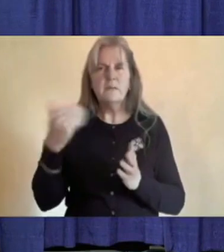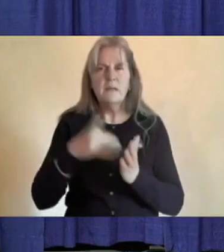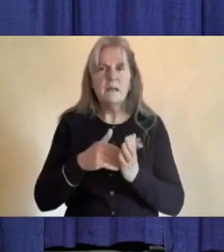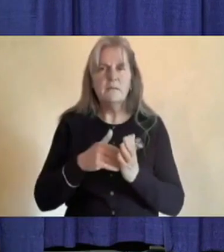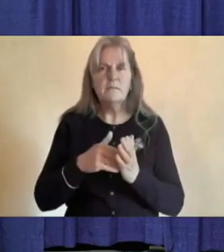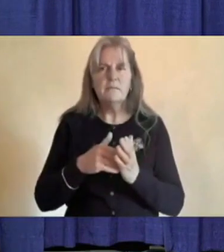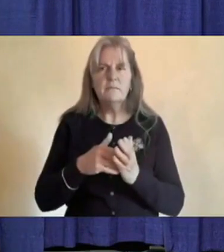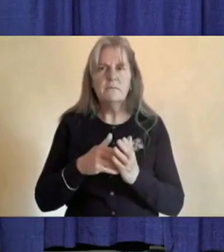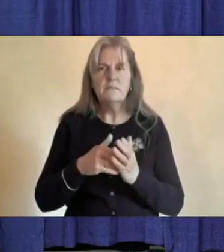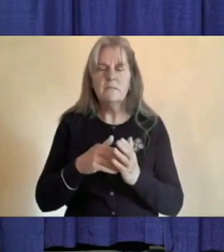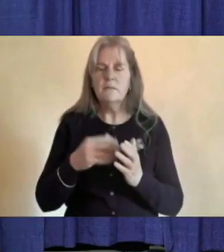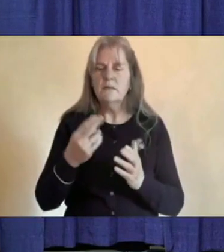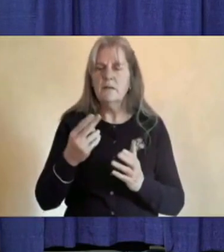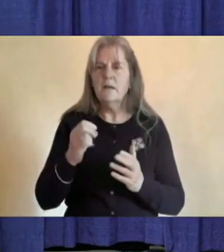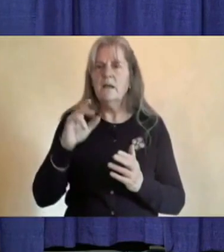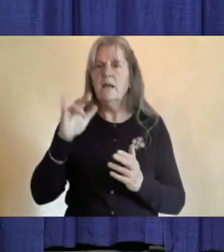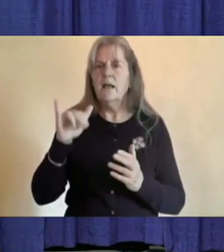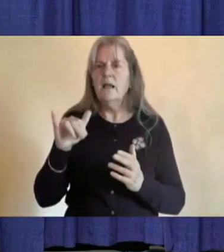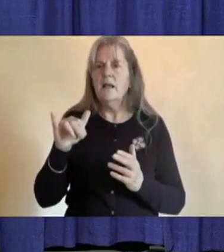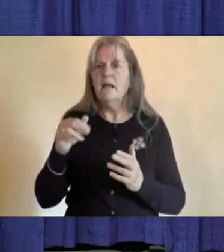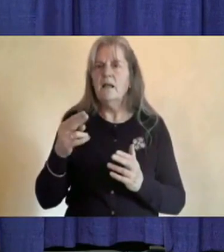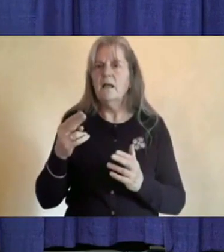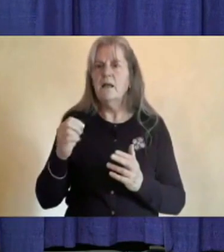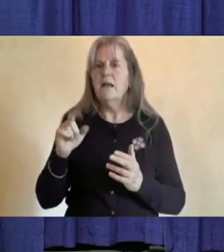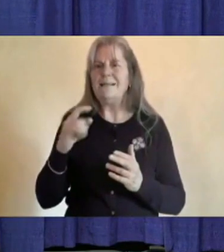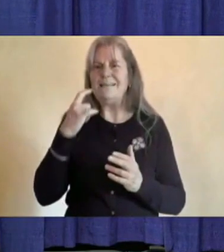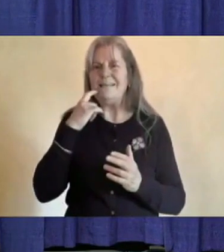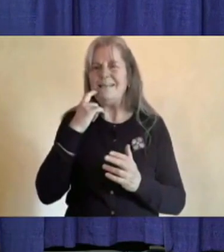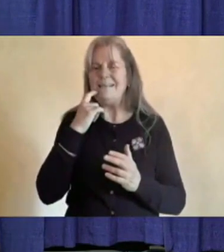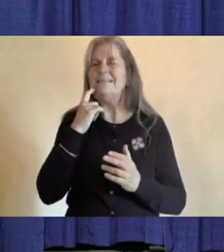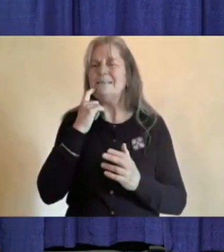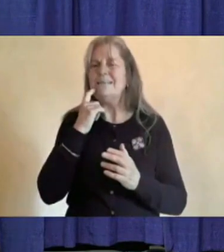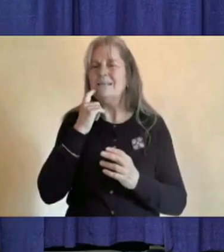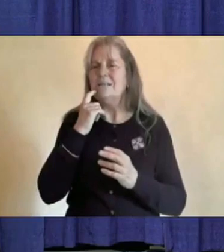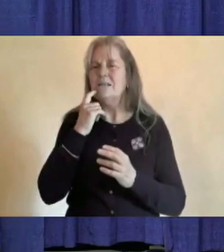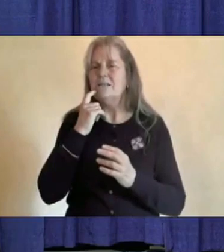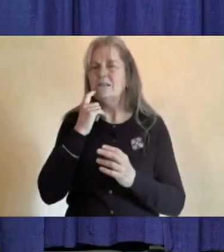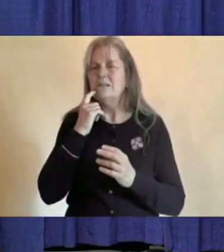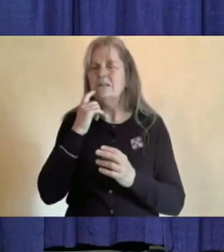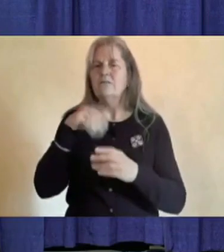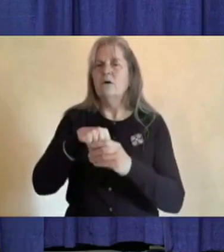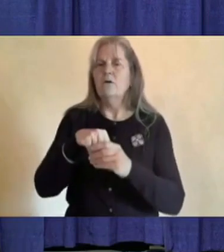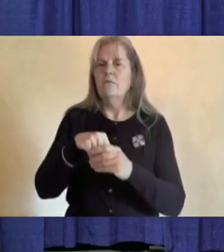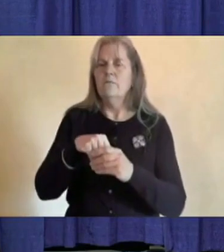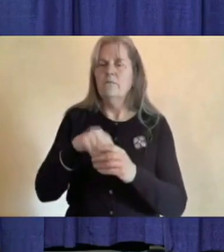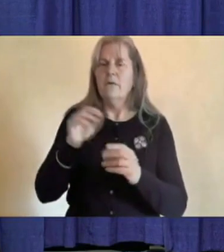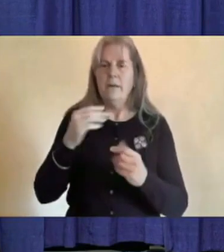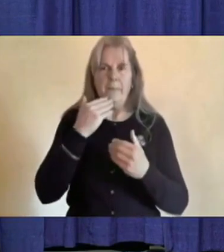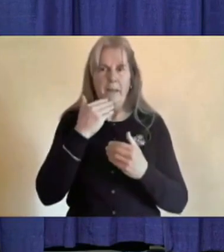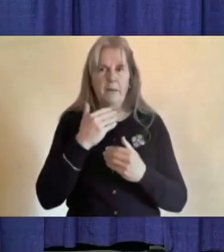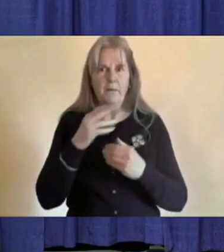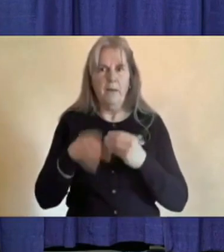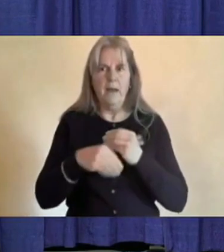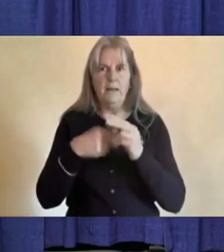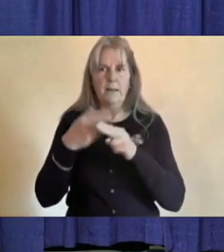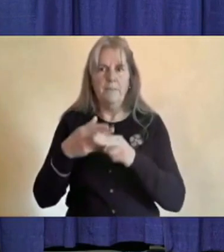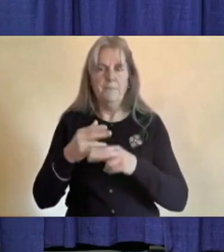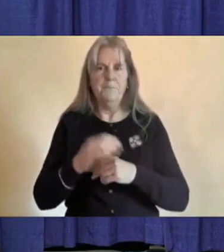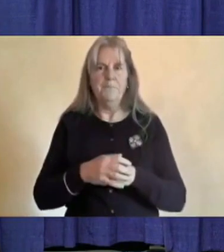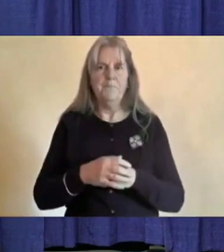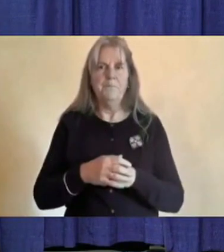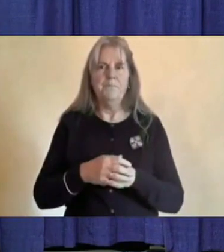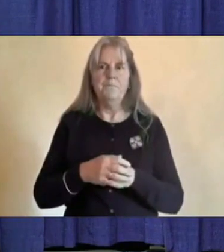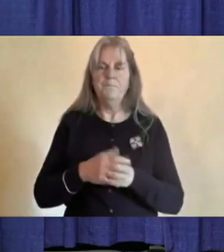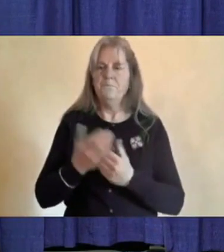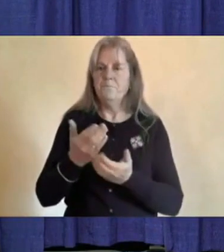Hayley Ritchie from I just joined the call a bit late. Yeah. Thanks Hayley we'll add you in. All right we'll now go to the phone lines and we'll begin